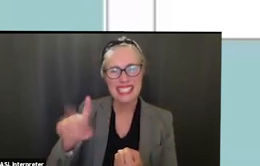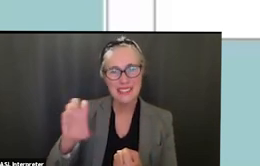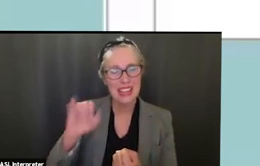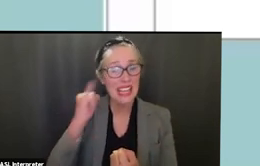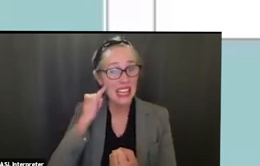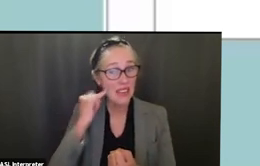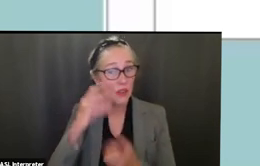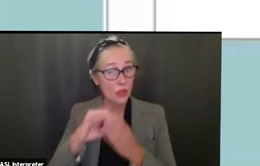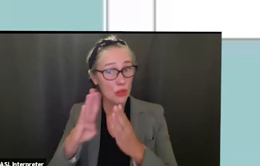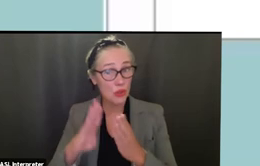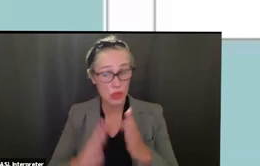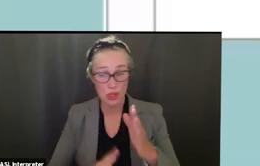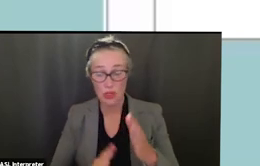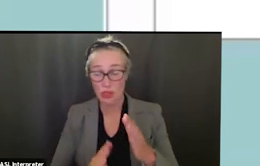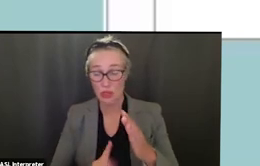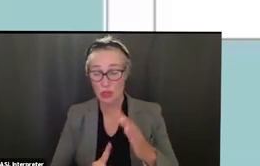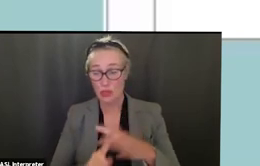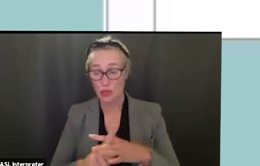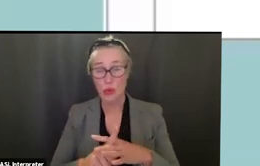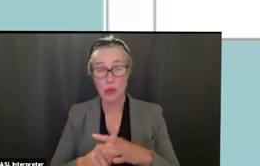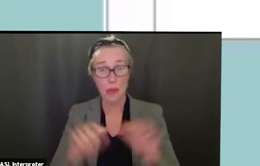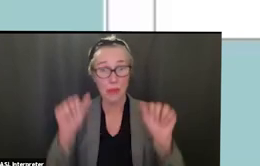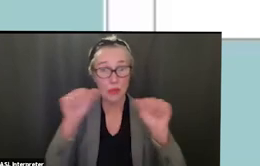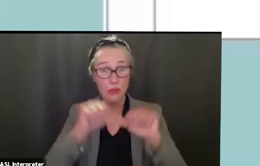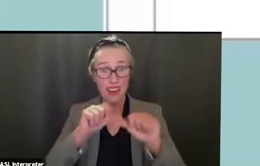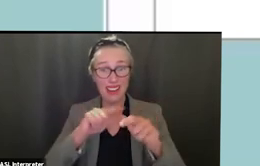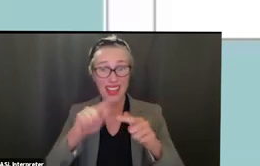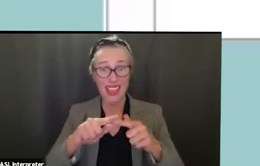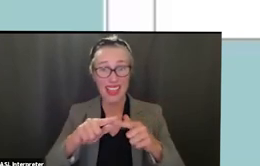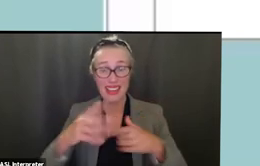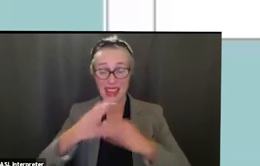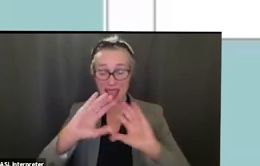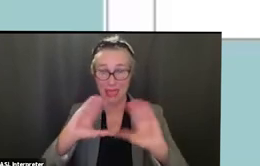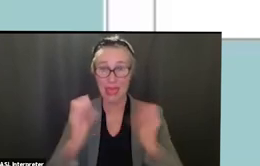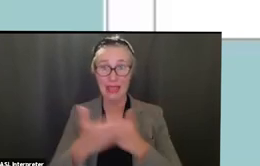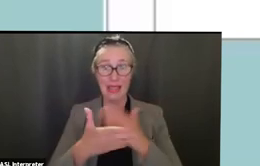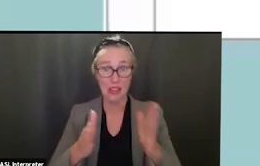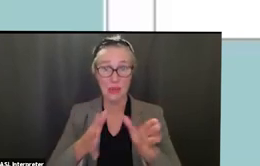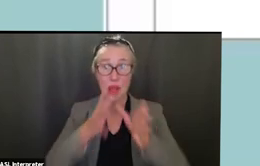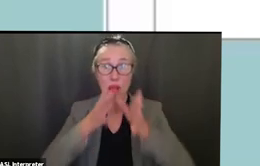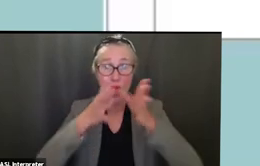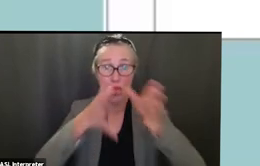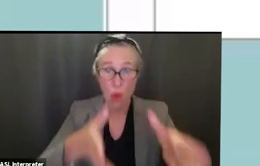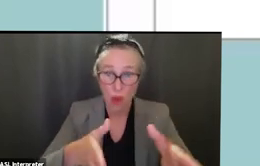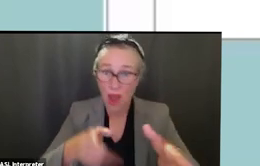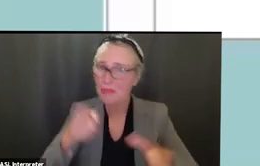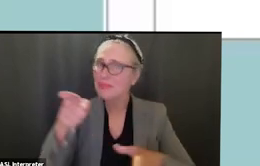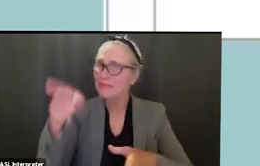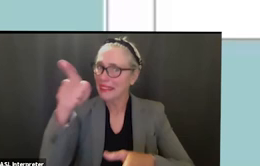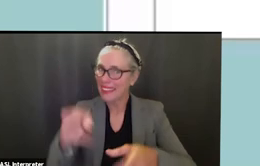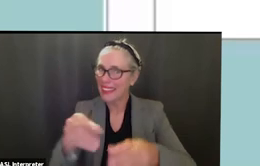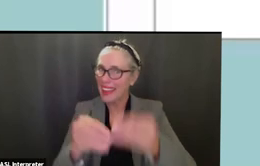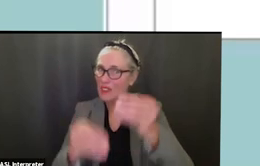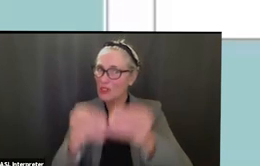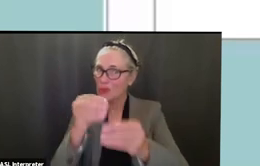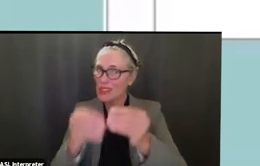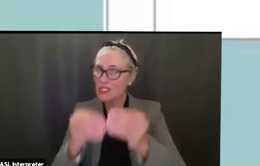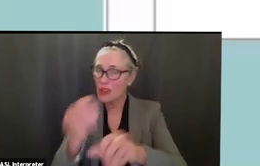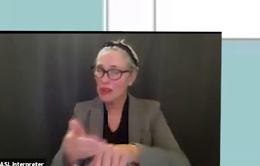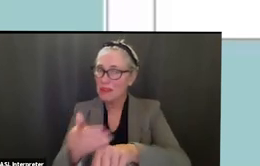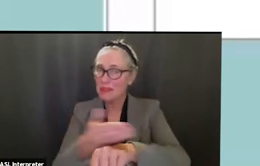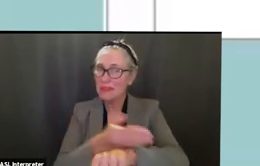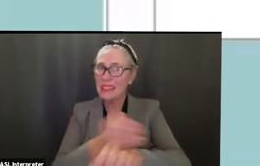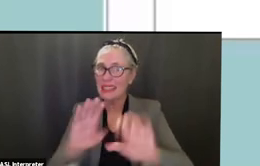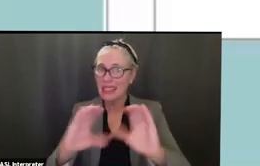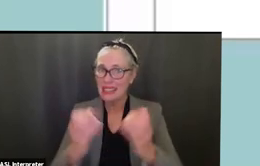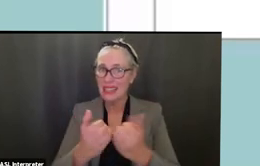and threw up in the classroom um there's some restoration to be done in the classroom um i